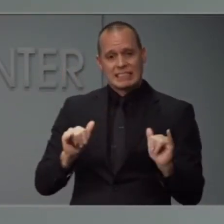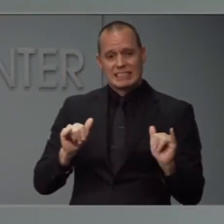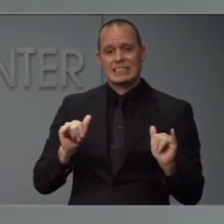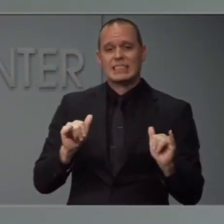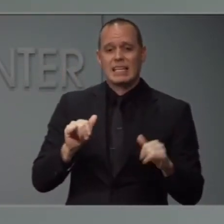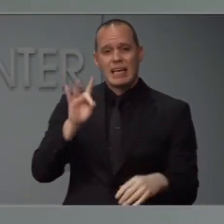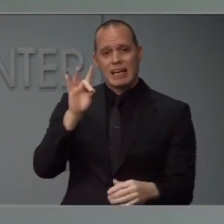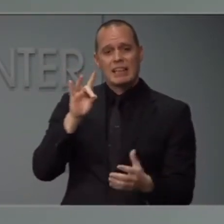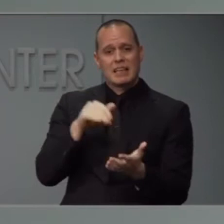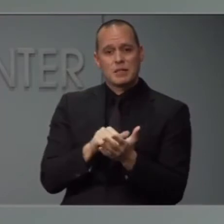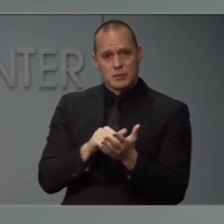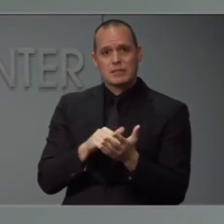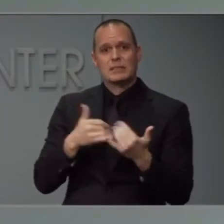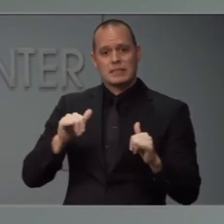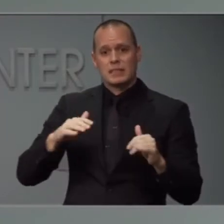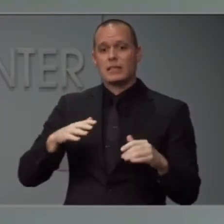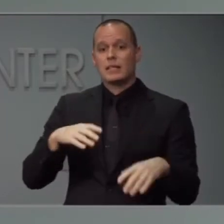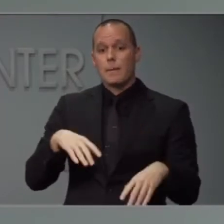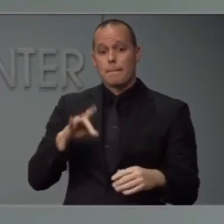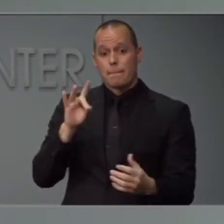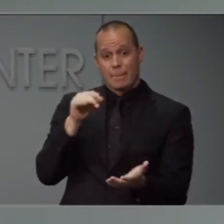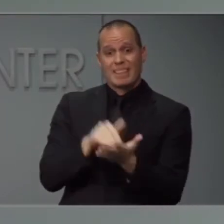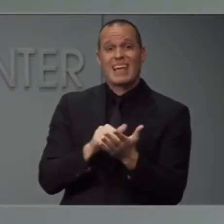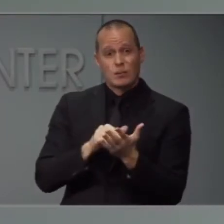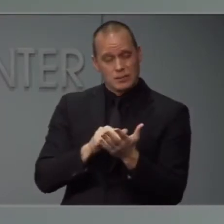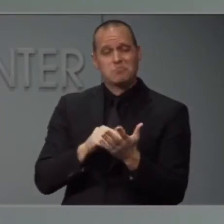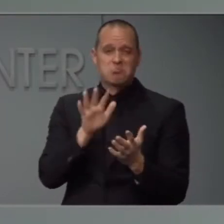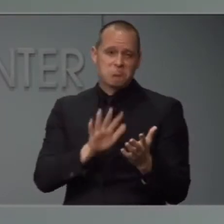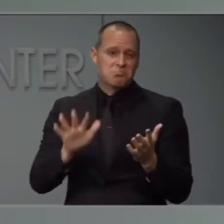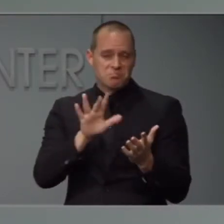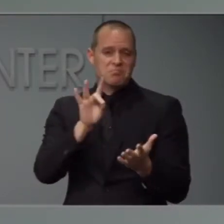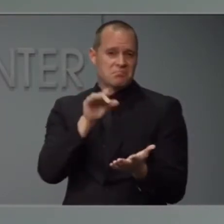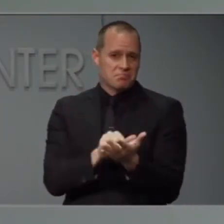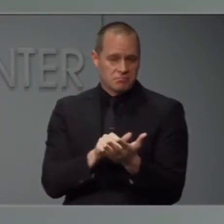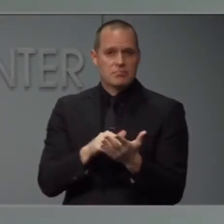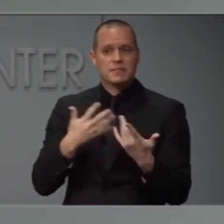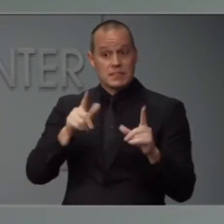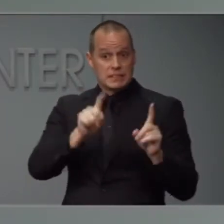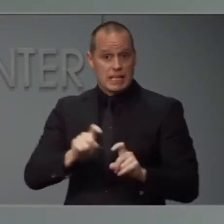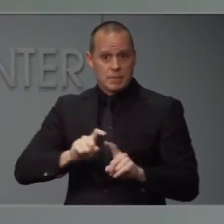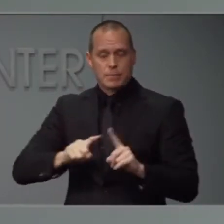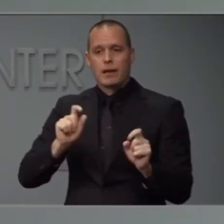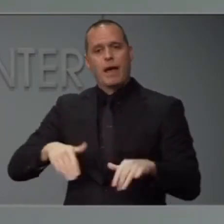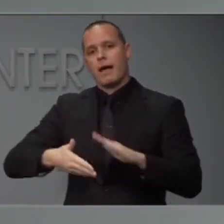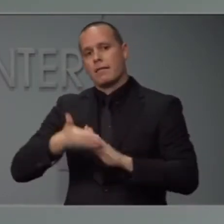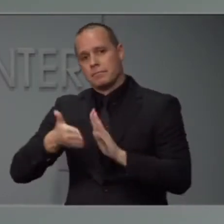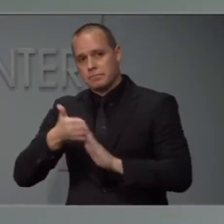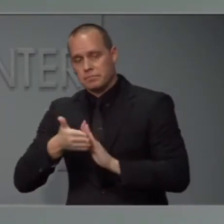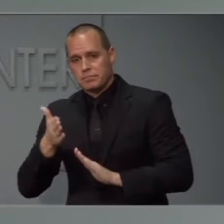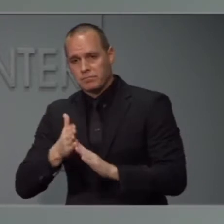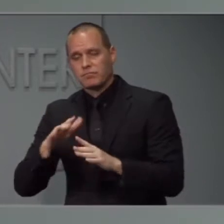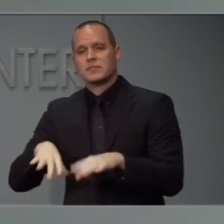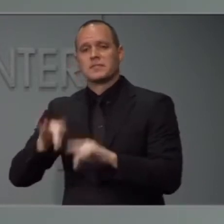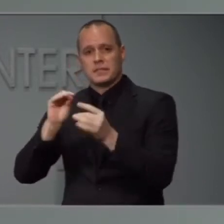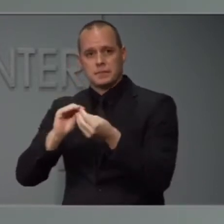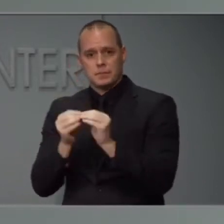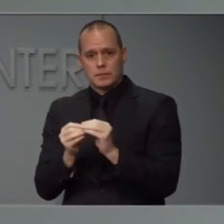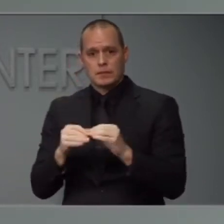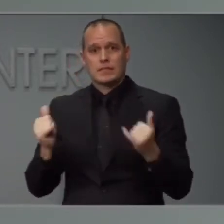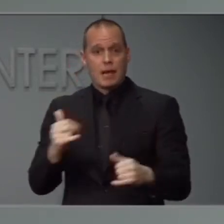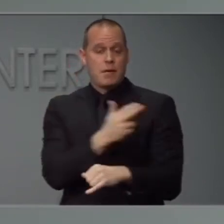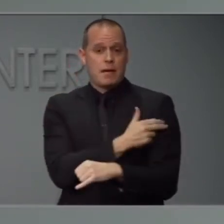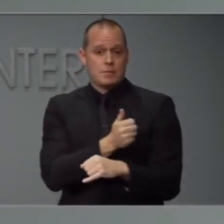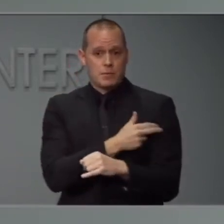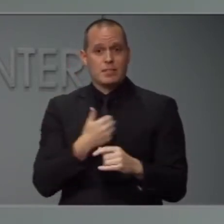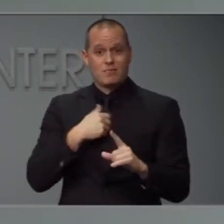collected but not have been run yet. In terms of our hospital capacity numbers, which we are also now reporting